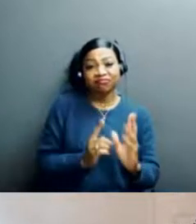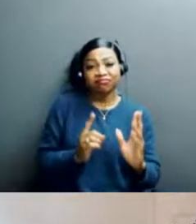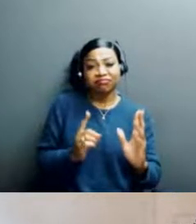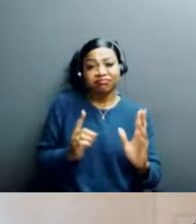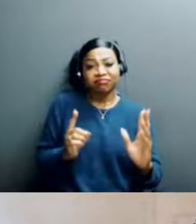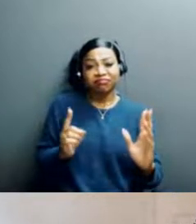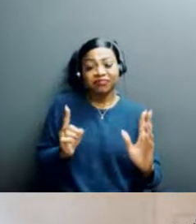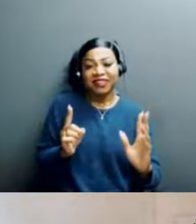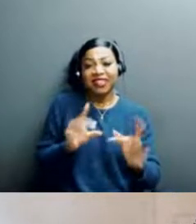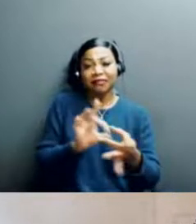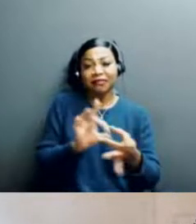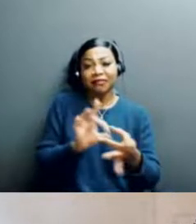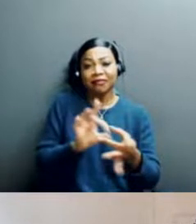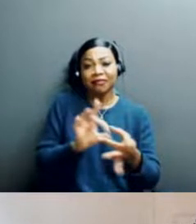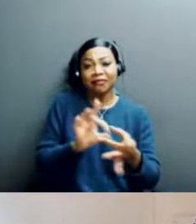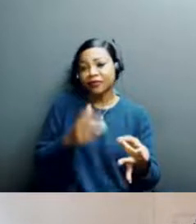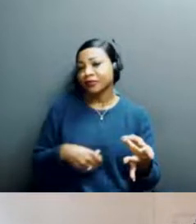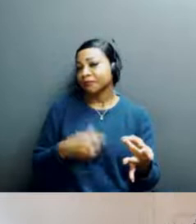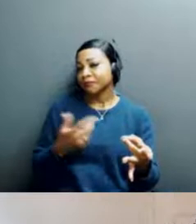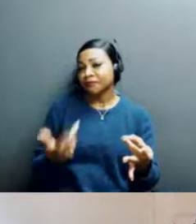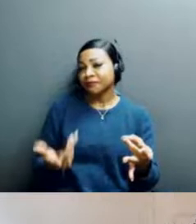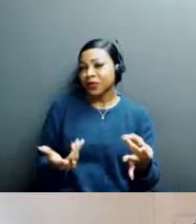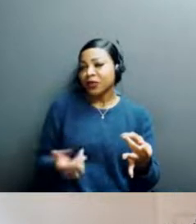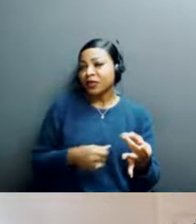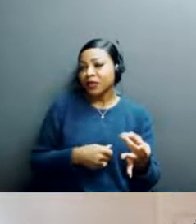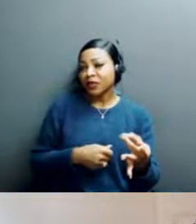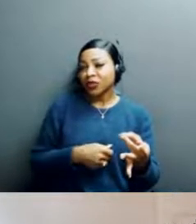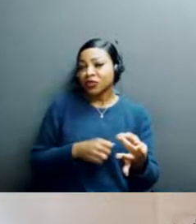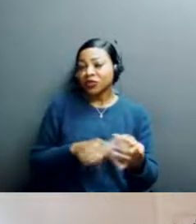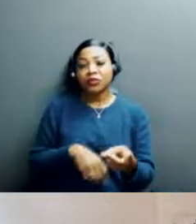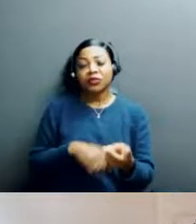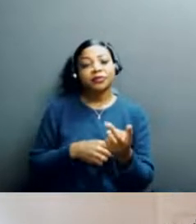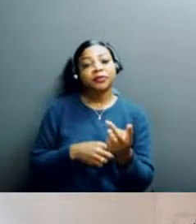connect with people. So how does that, those, those two spheres of your work